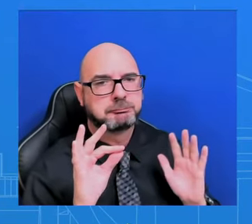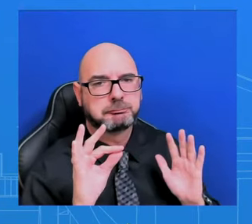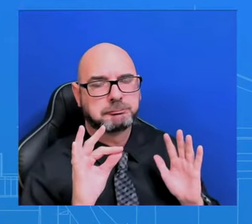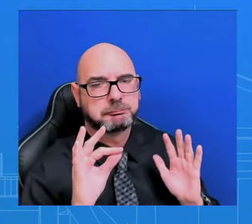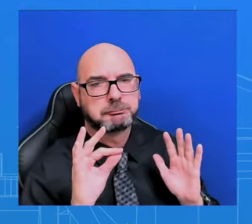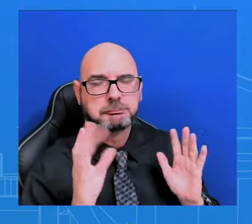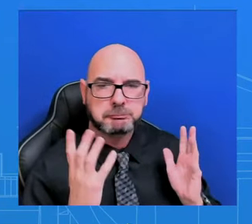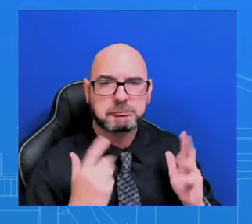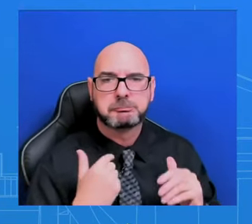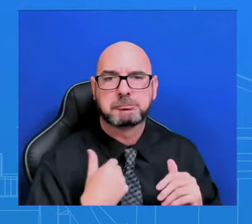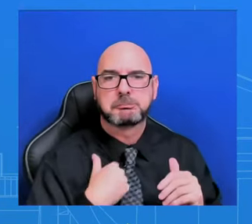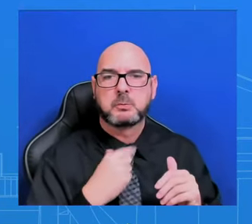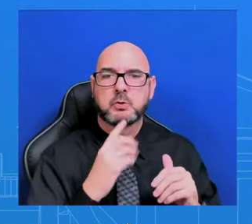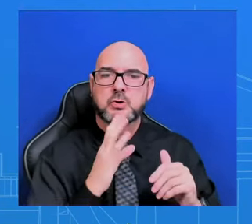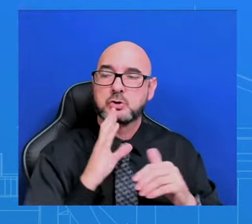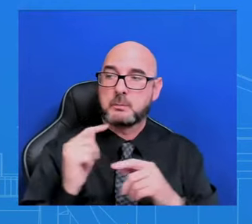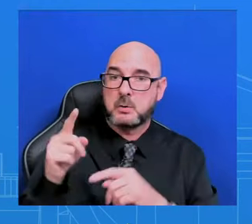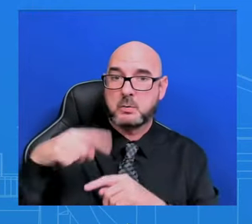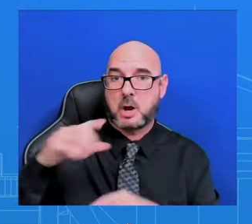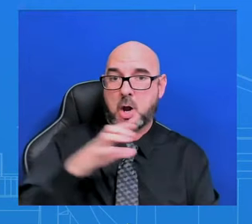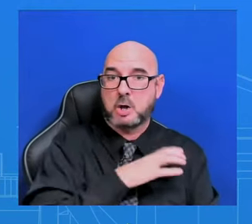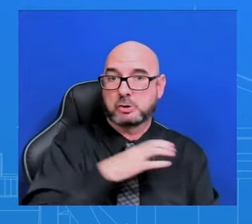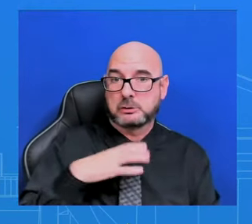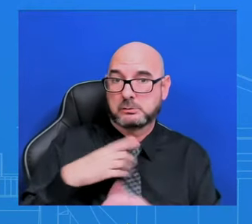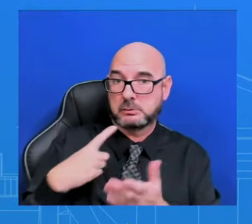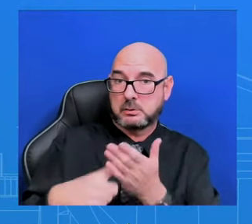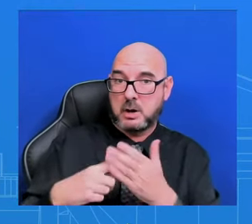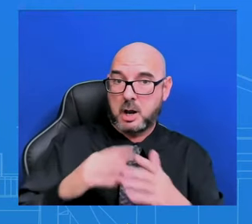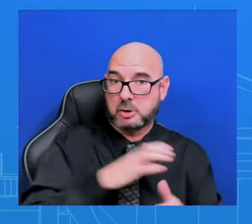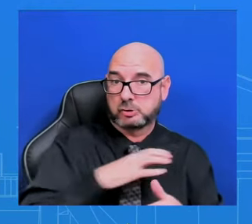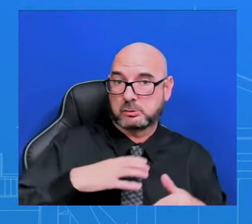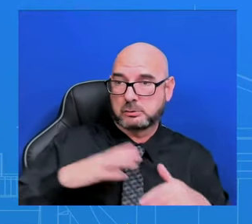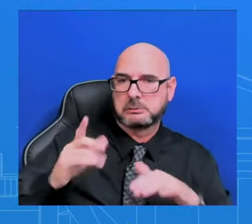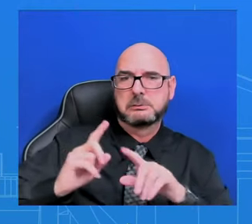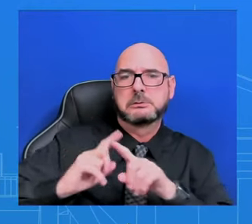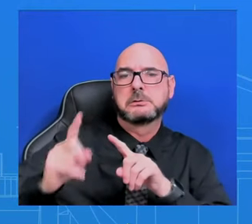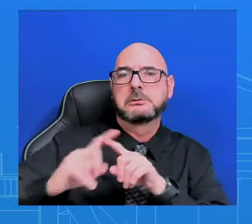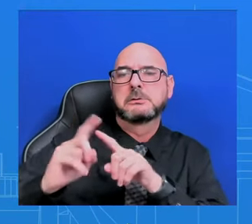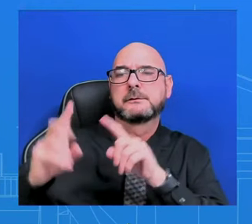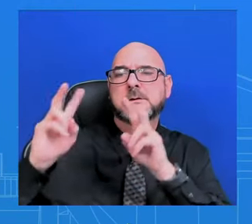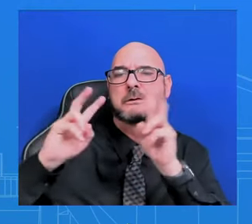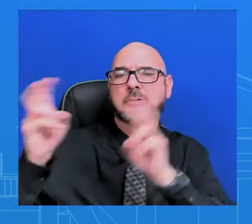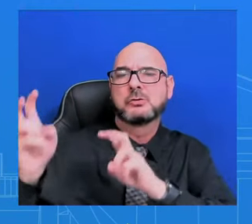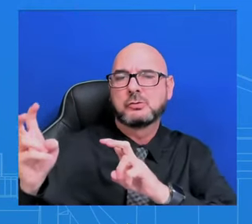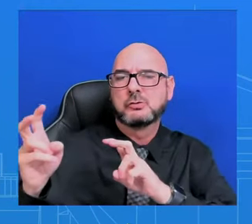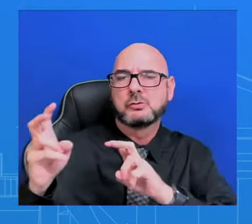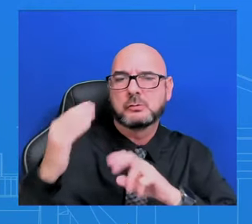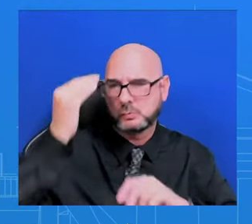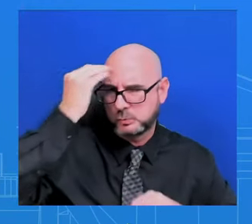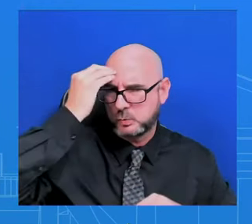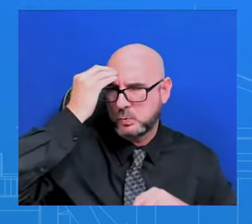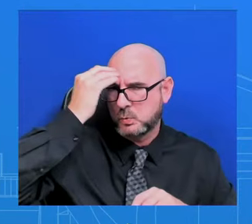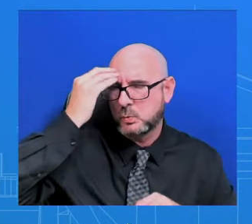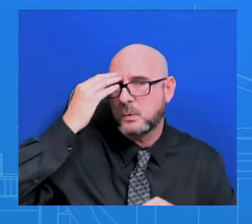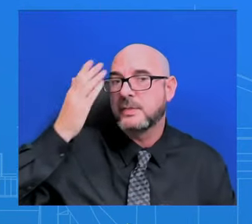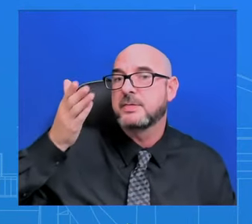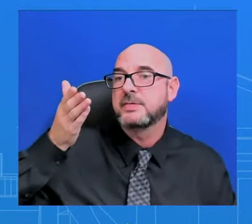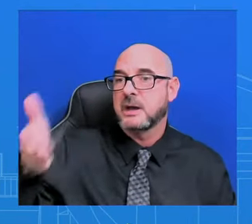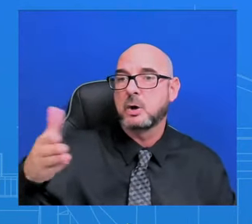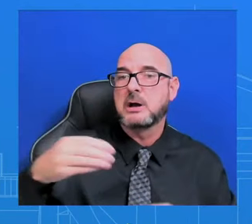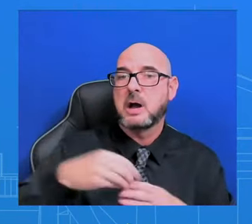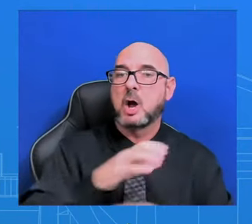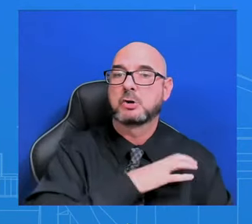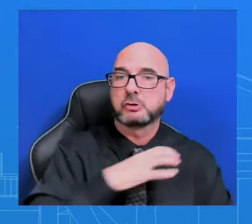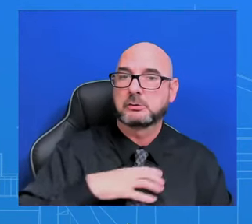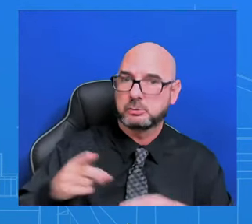legislators on an array of issues and certainly different agendas. I know that legislators in Congress have tried to introduce